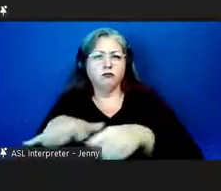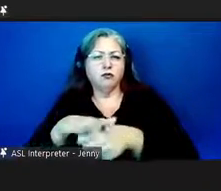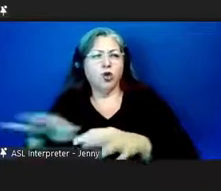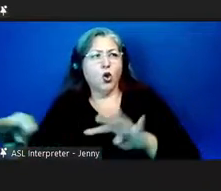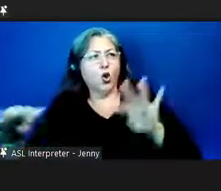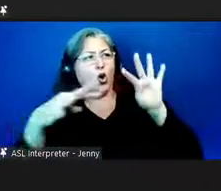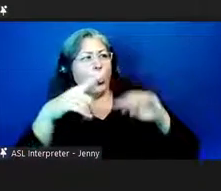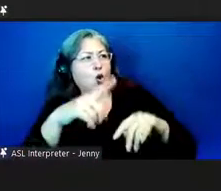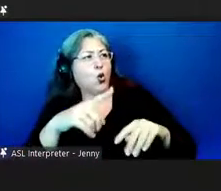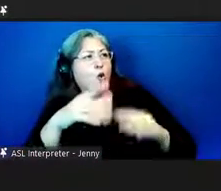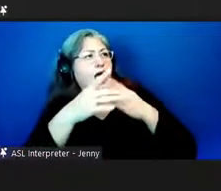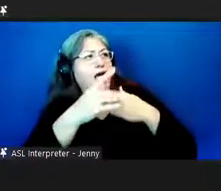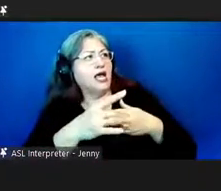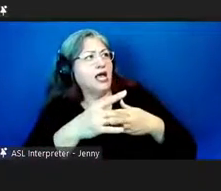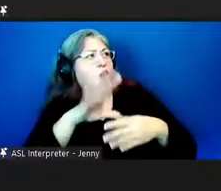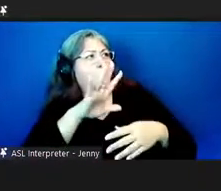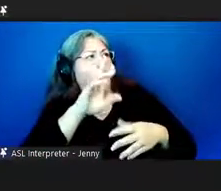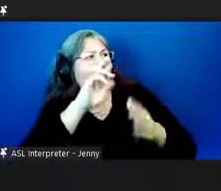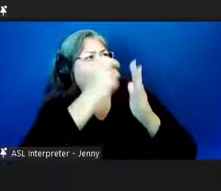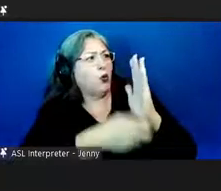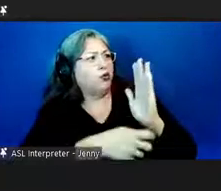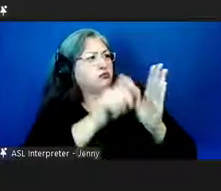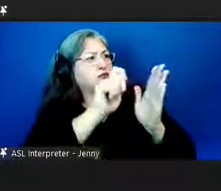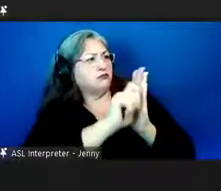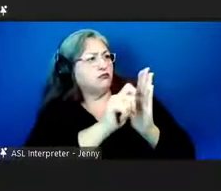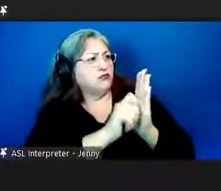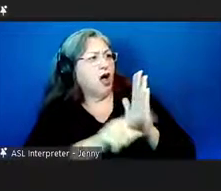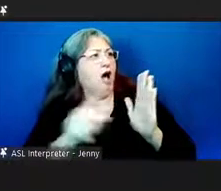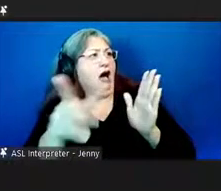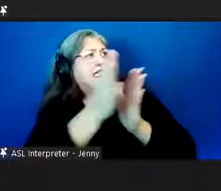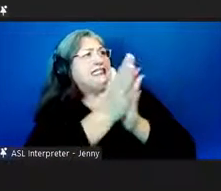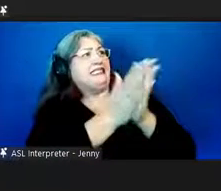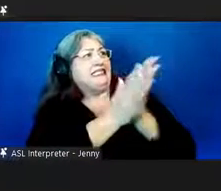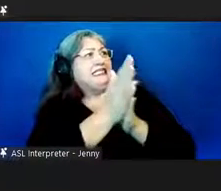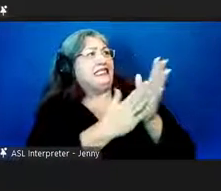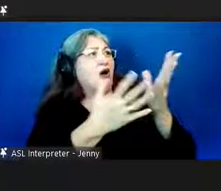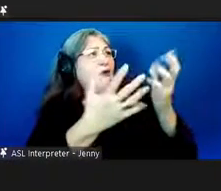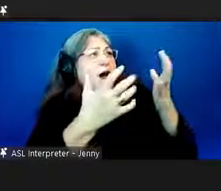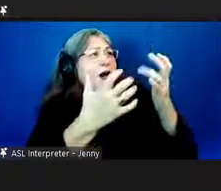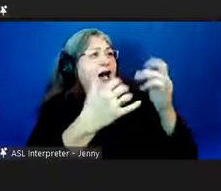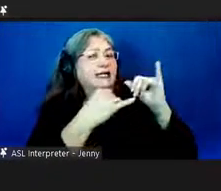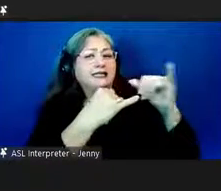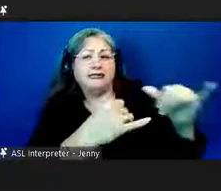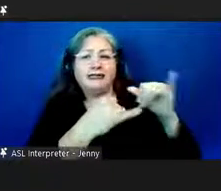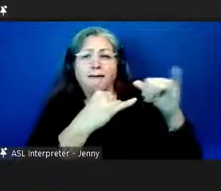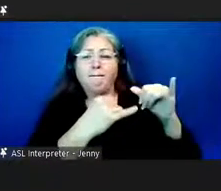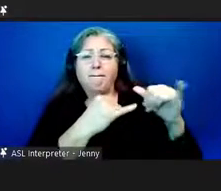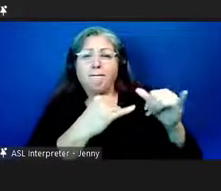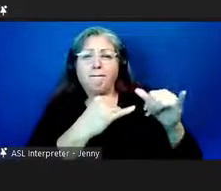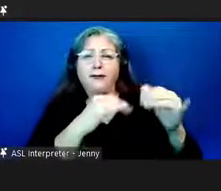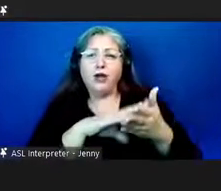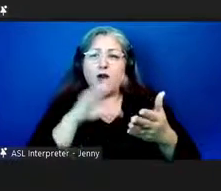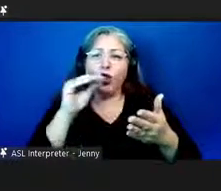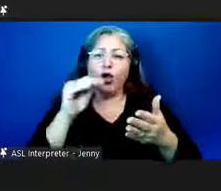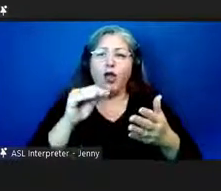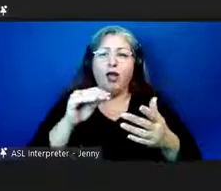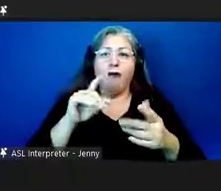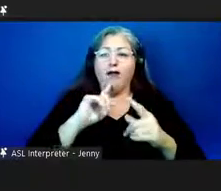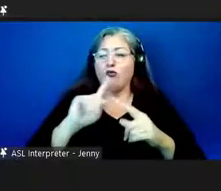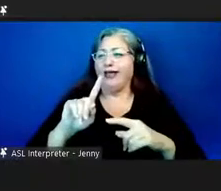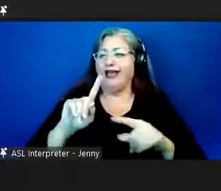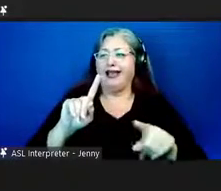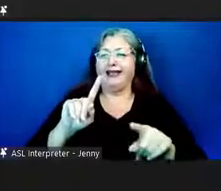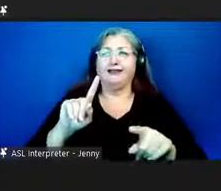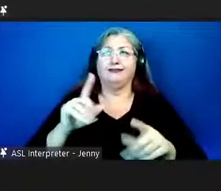go into the pala pala they were just dying to get this pala pala themselves and there are only a handful